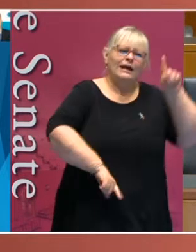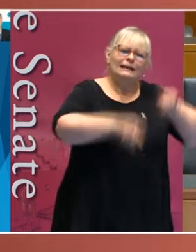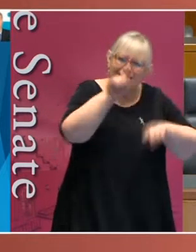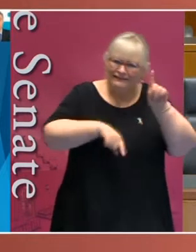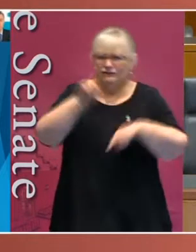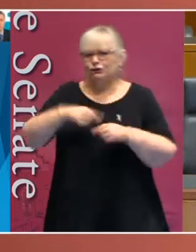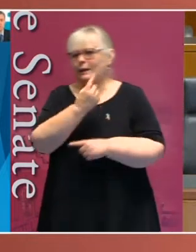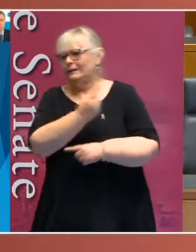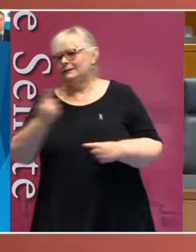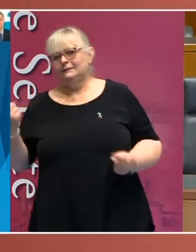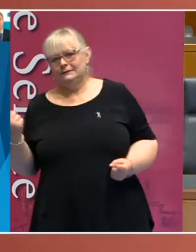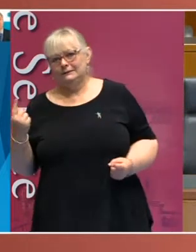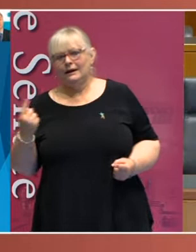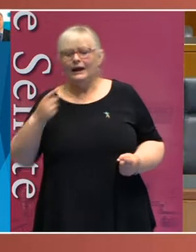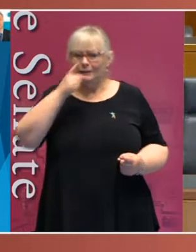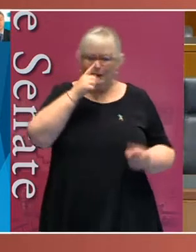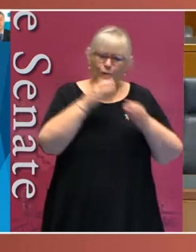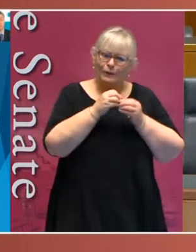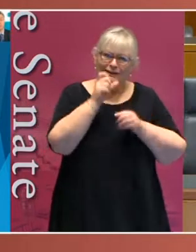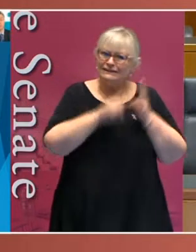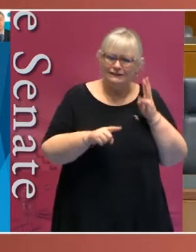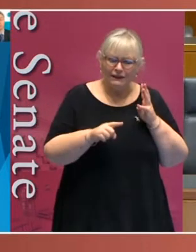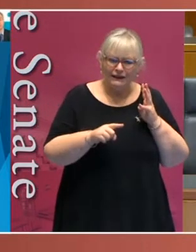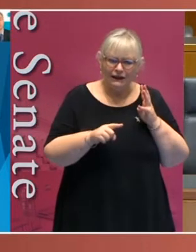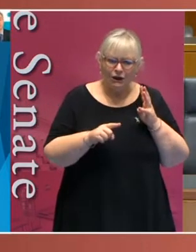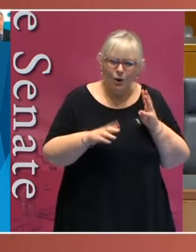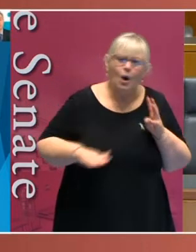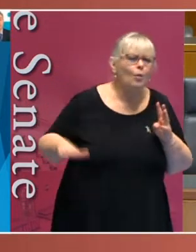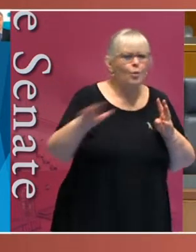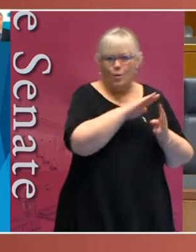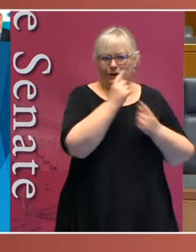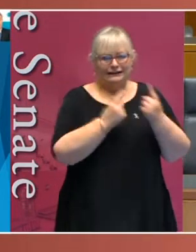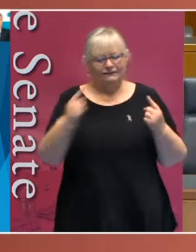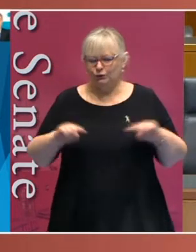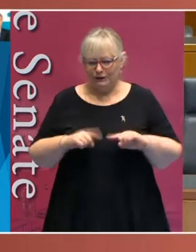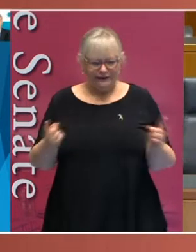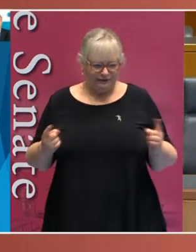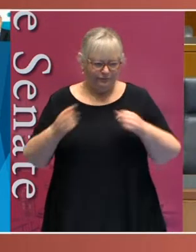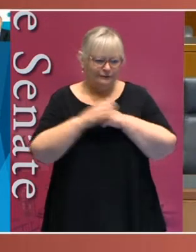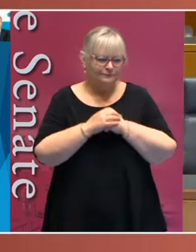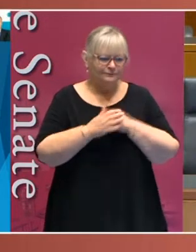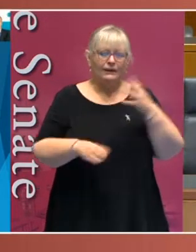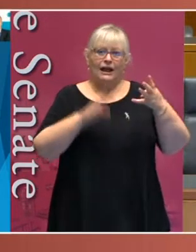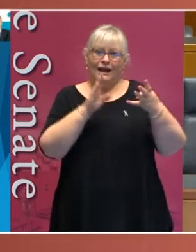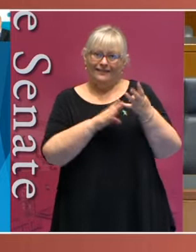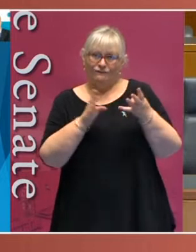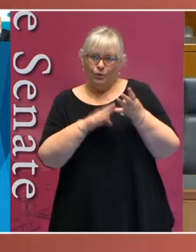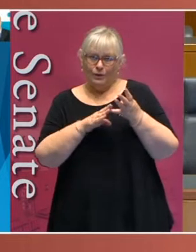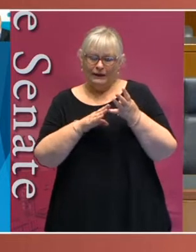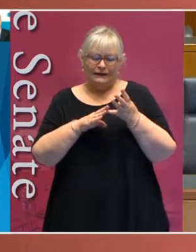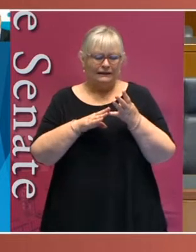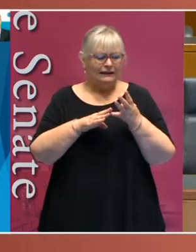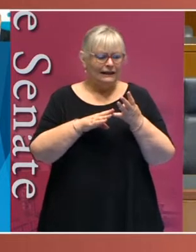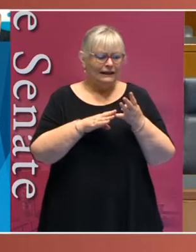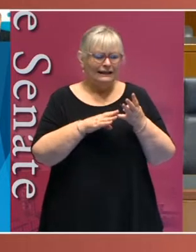and that people with disability are diverse and that disability is diverse too. And finally, the point I wish to make is that